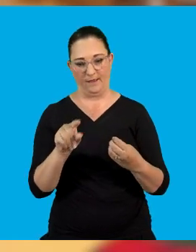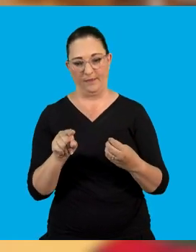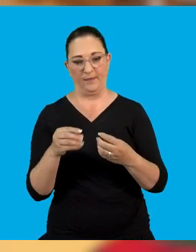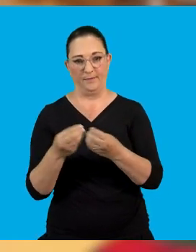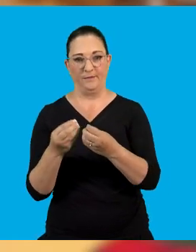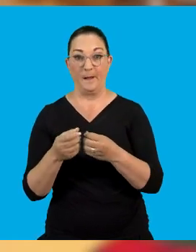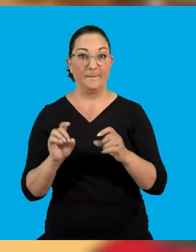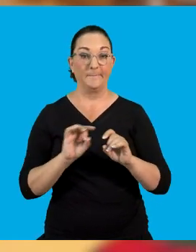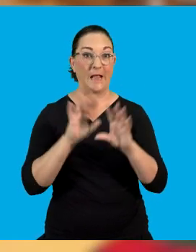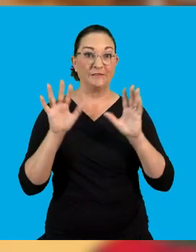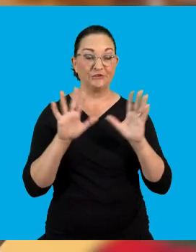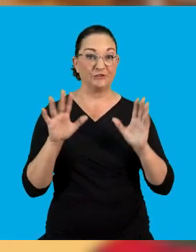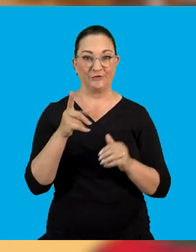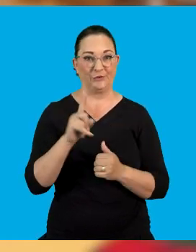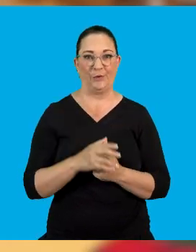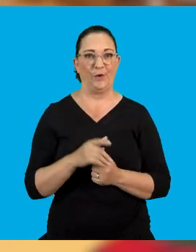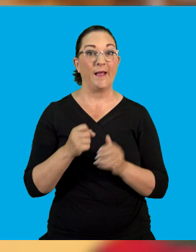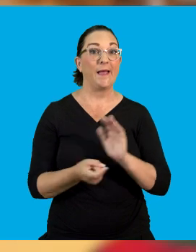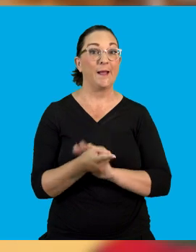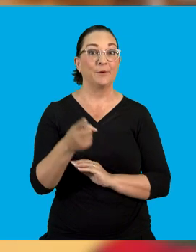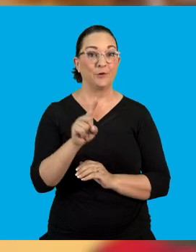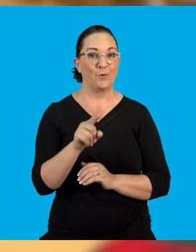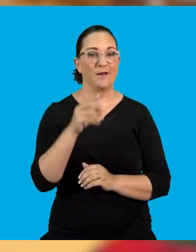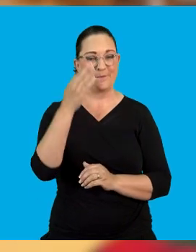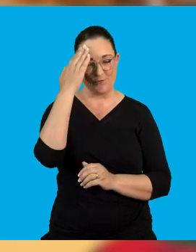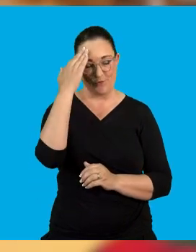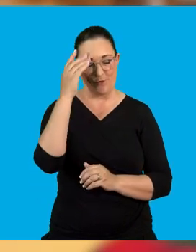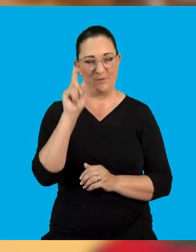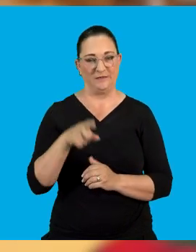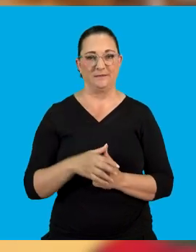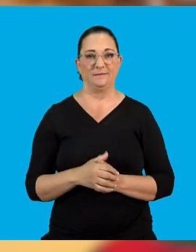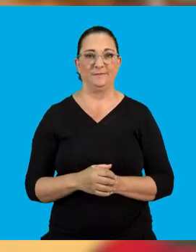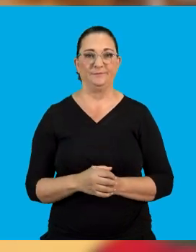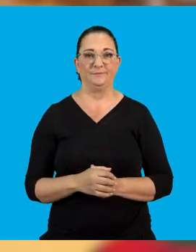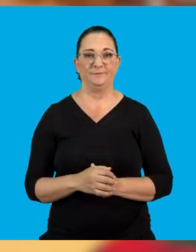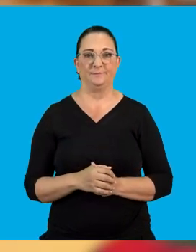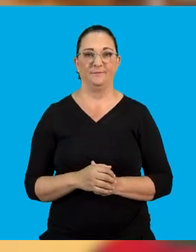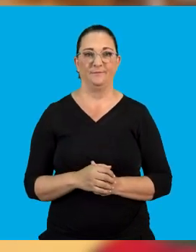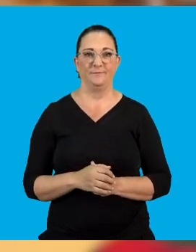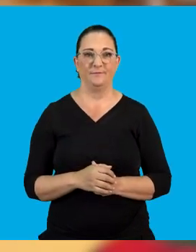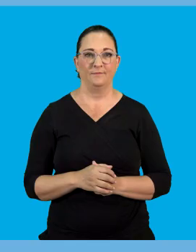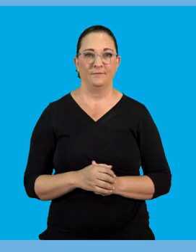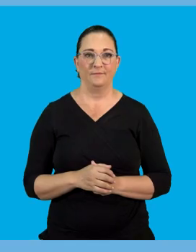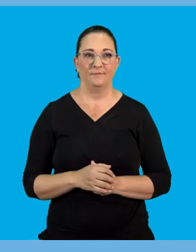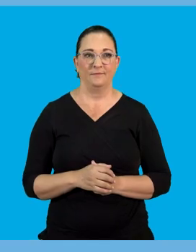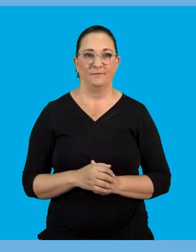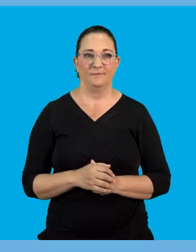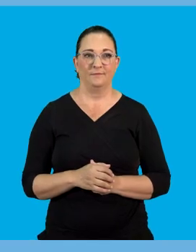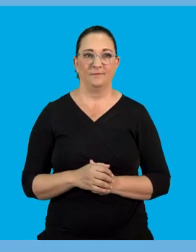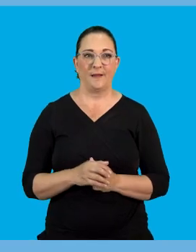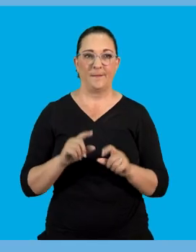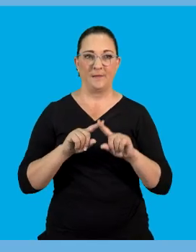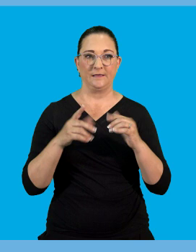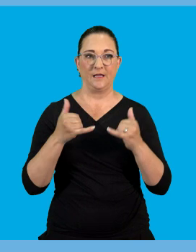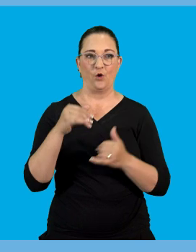other material. It's not magic. You should know what happens as a a science learner. So now sometimes